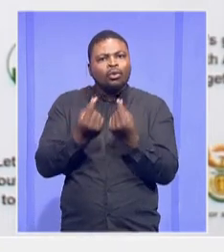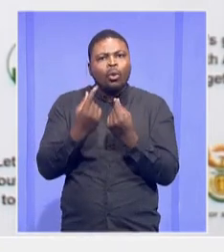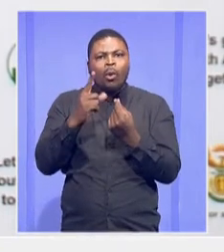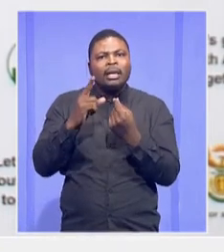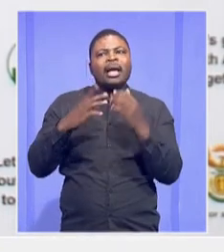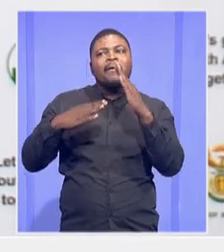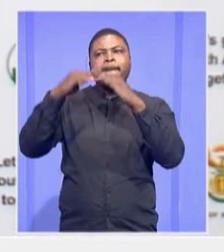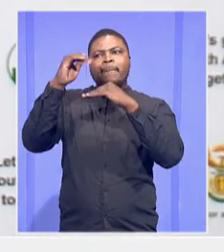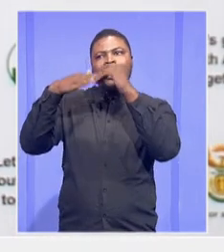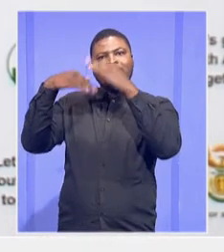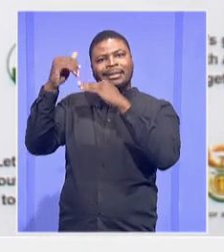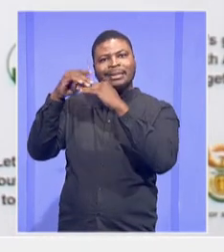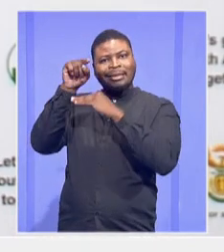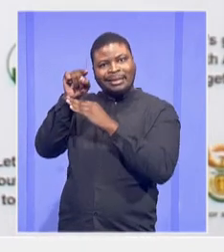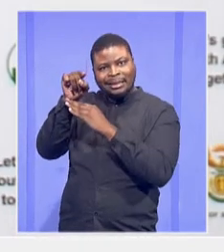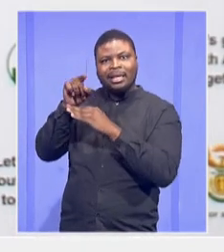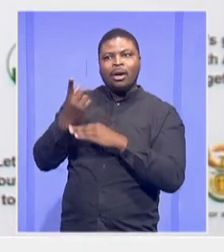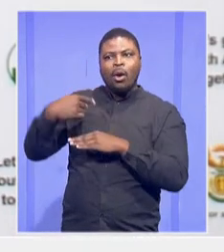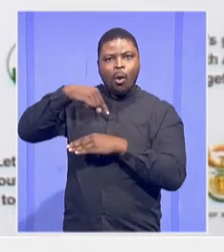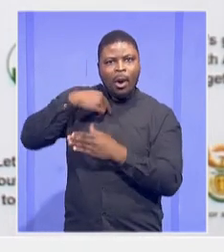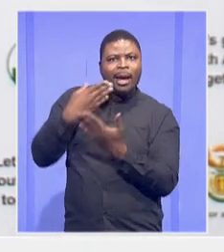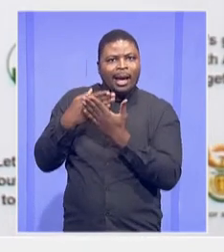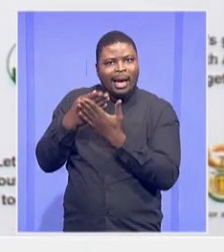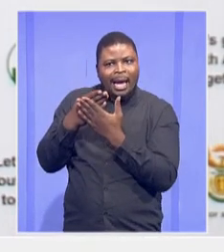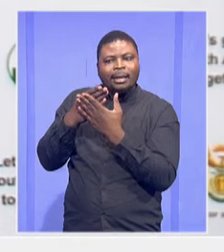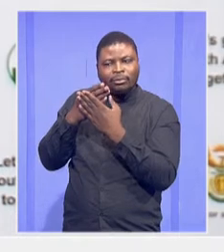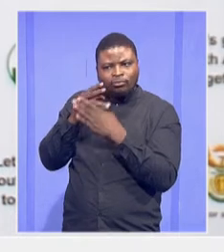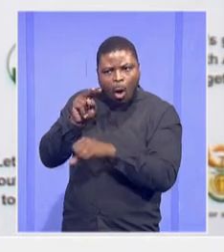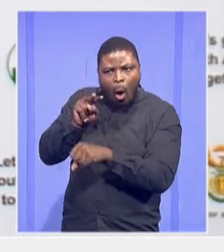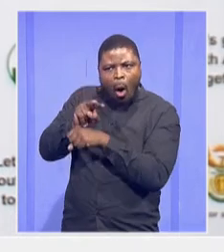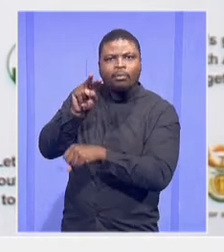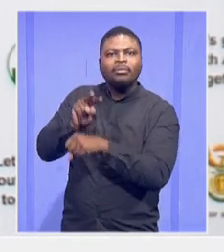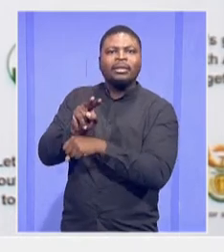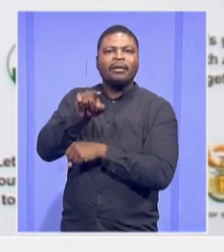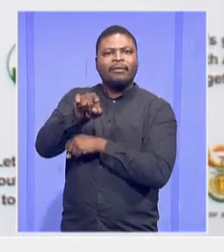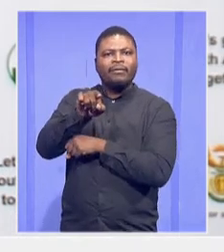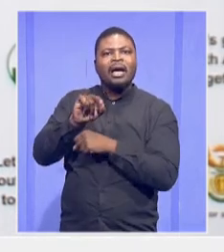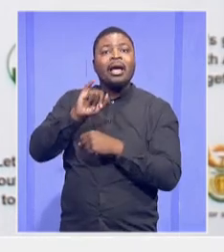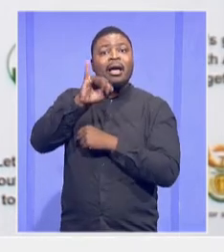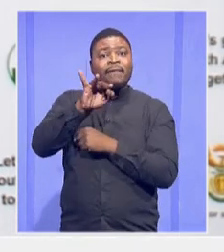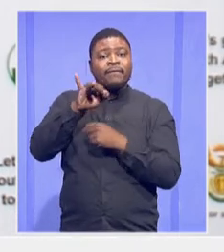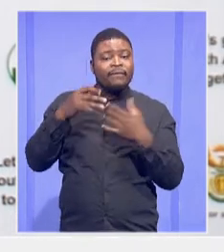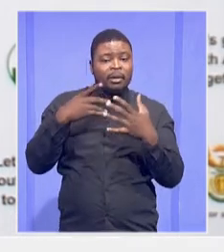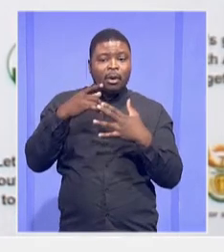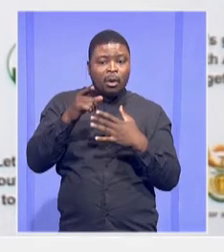do to be able just at the tick of the button to account for everything.